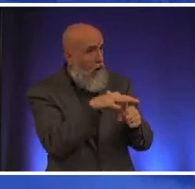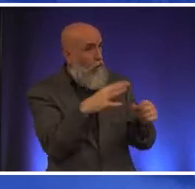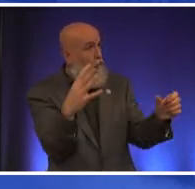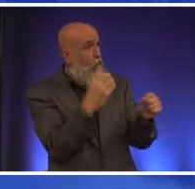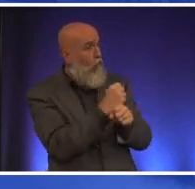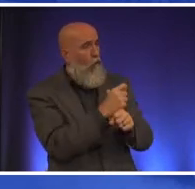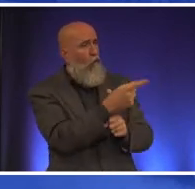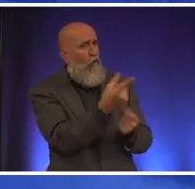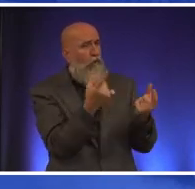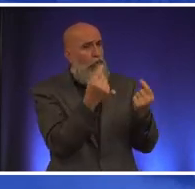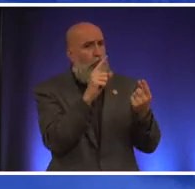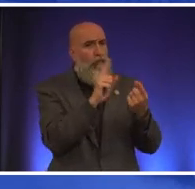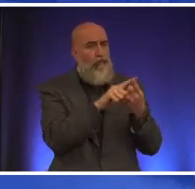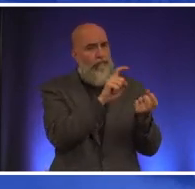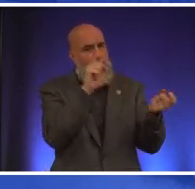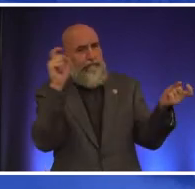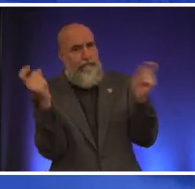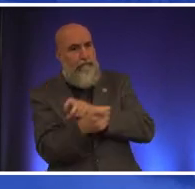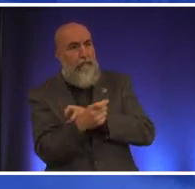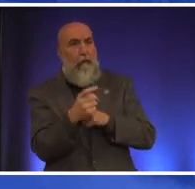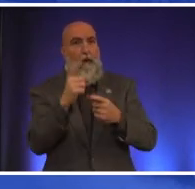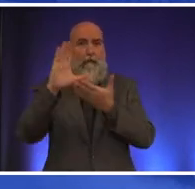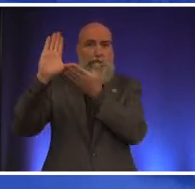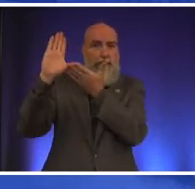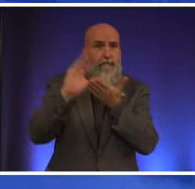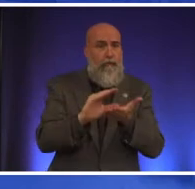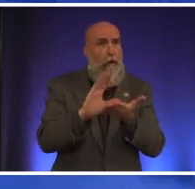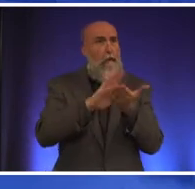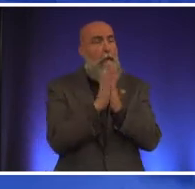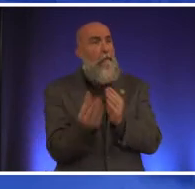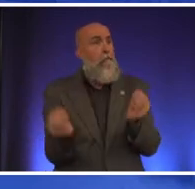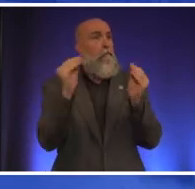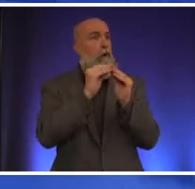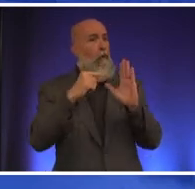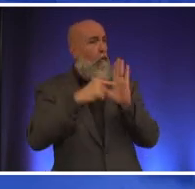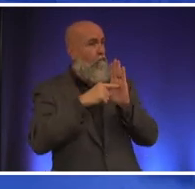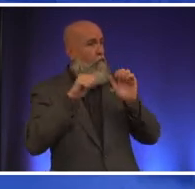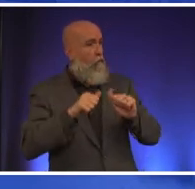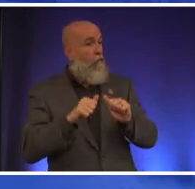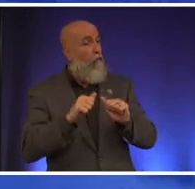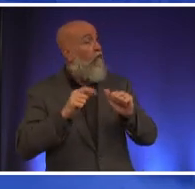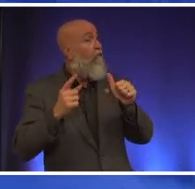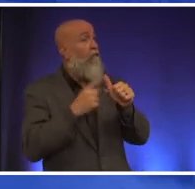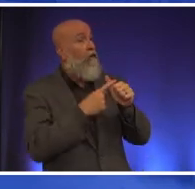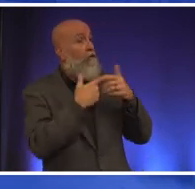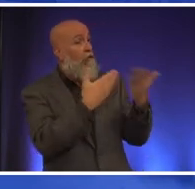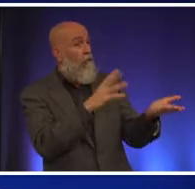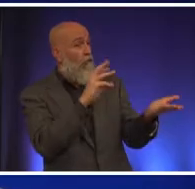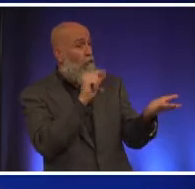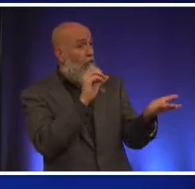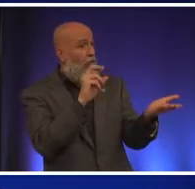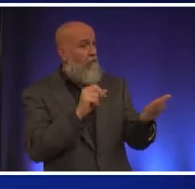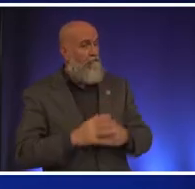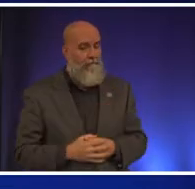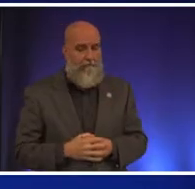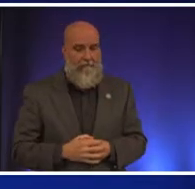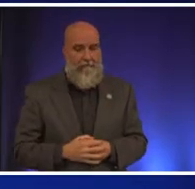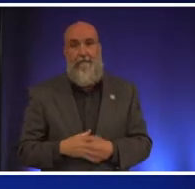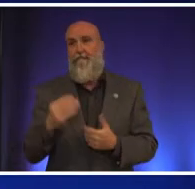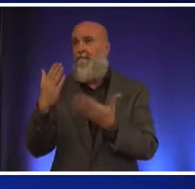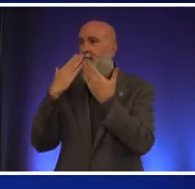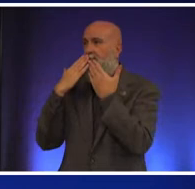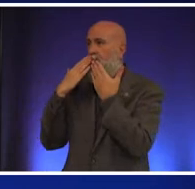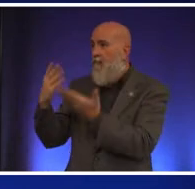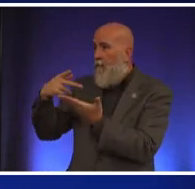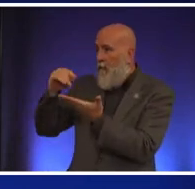you bring forth to help make this city more affordable and we'll begin with Senator Watson sure well first of all thank PBS for